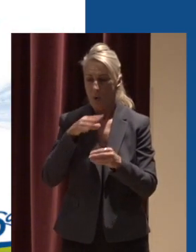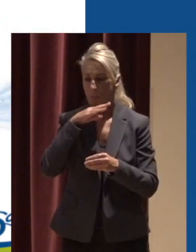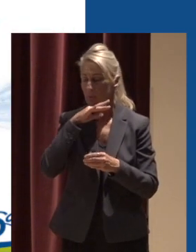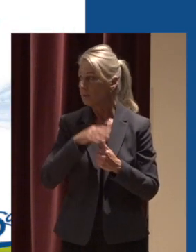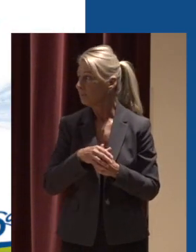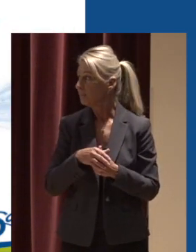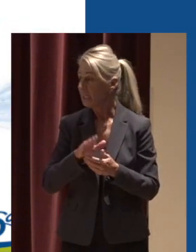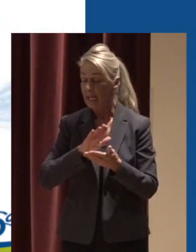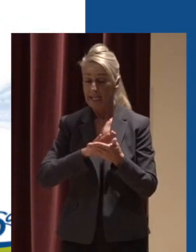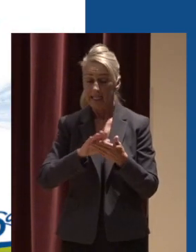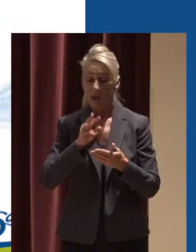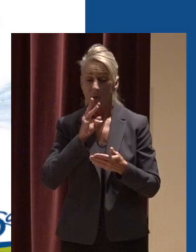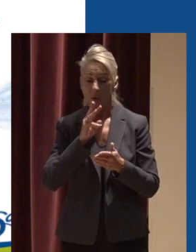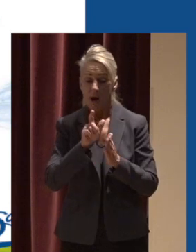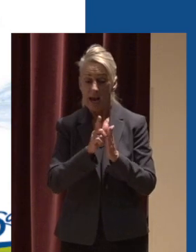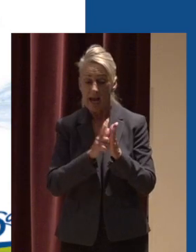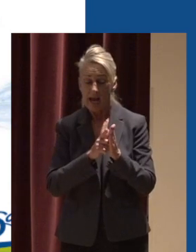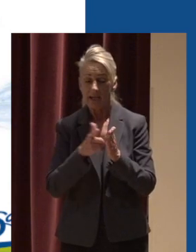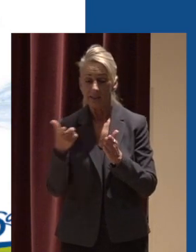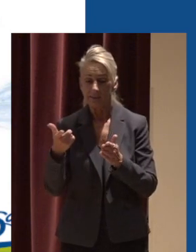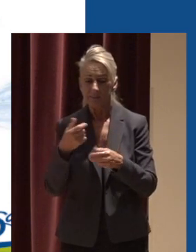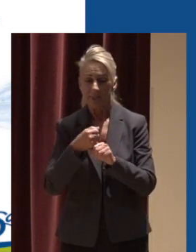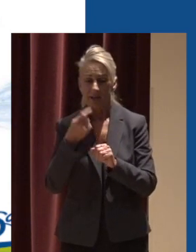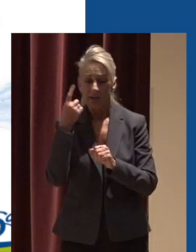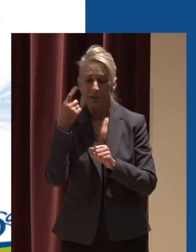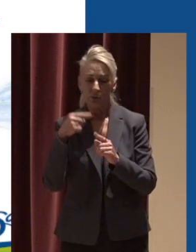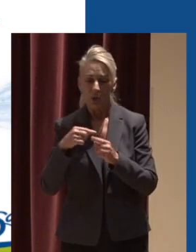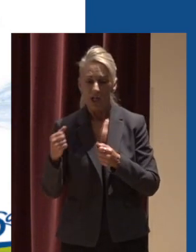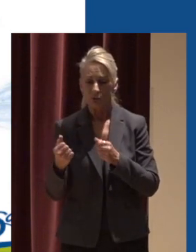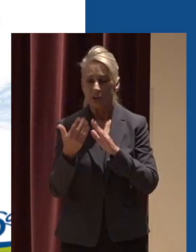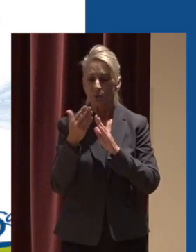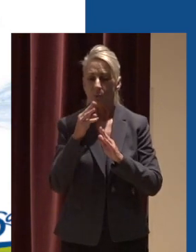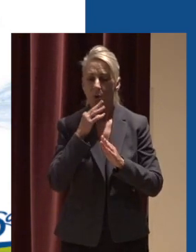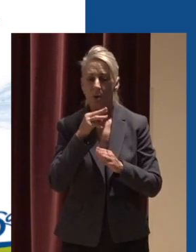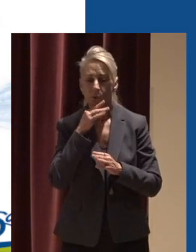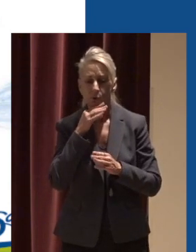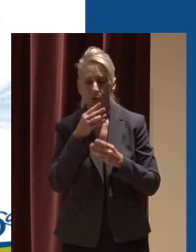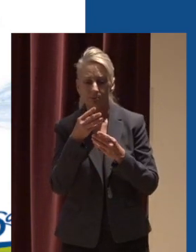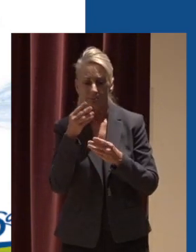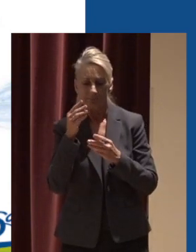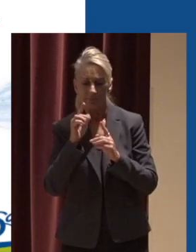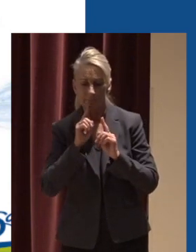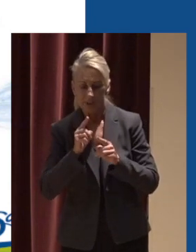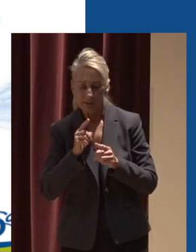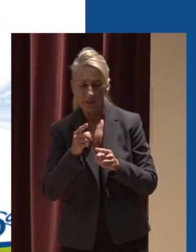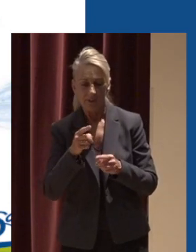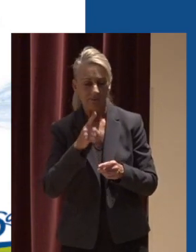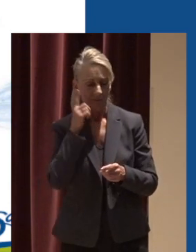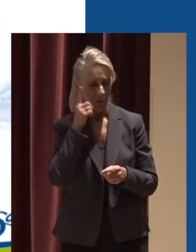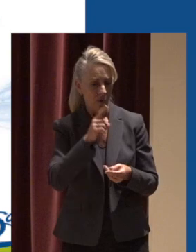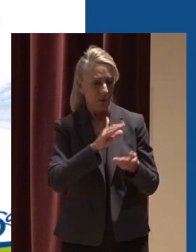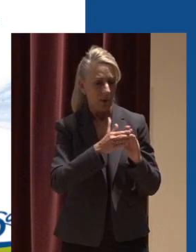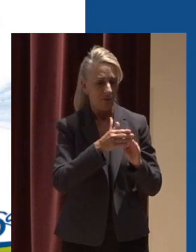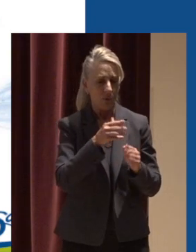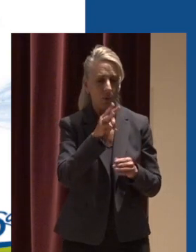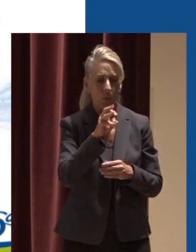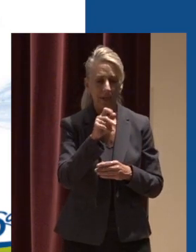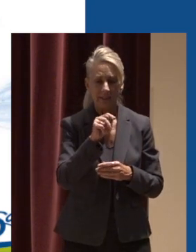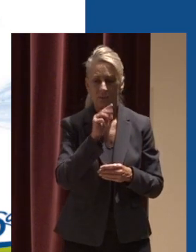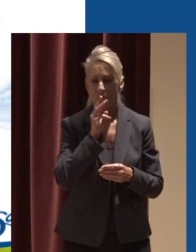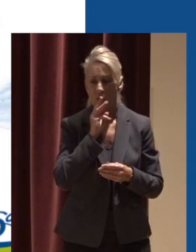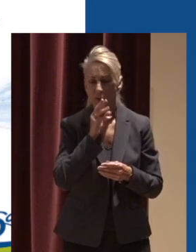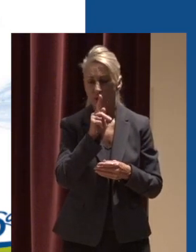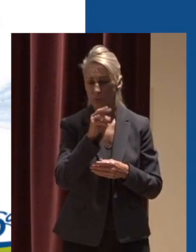the Clean Water Act was created to address water quality pollution from various sources including municipal sources such as wastewater treatment plants